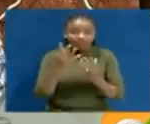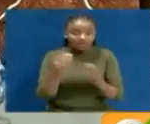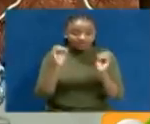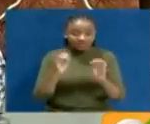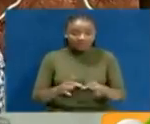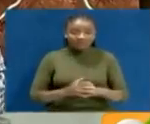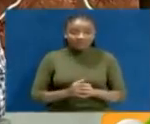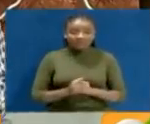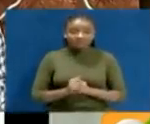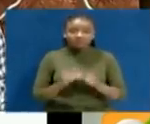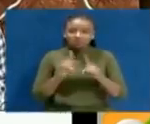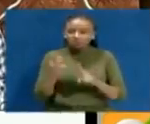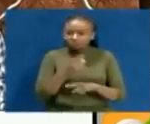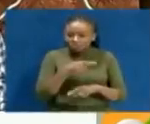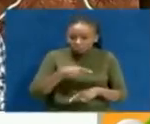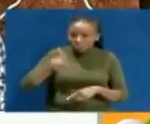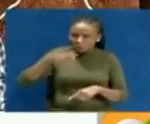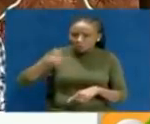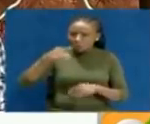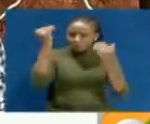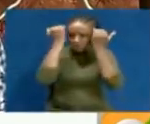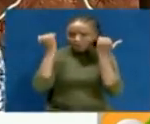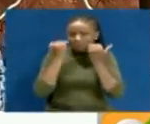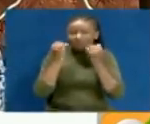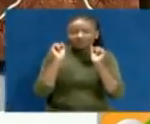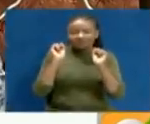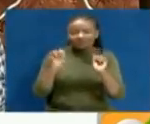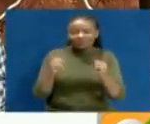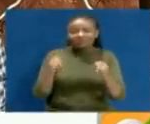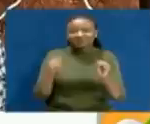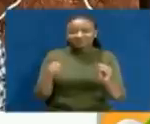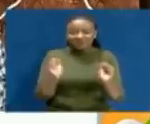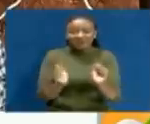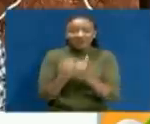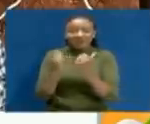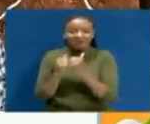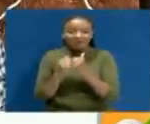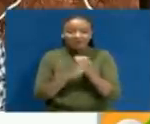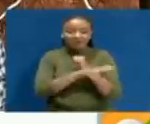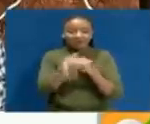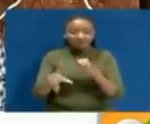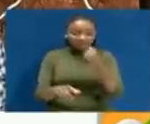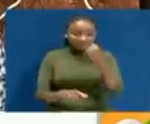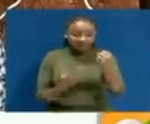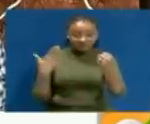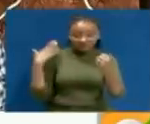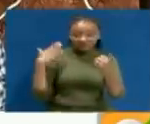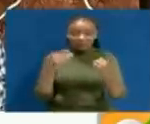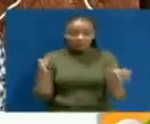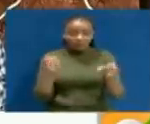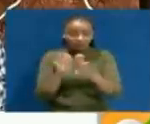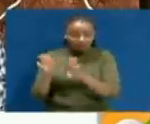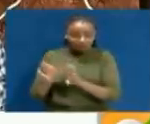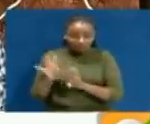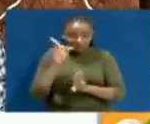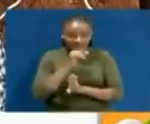Physical hearing of court cases could resume in the five counties which were under lockdown. Acting Chief Justice Philomena